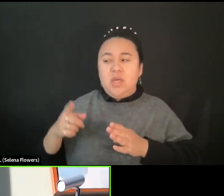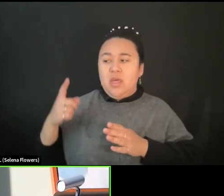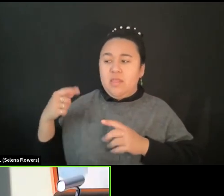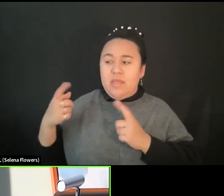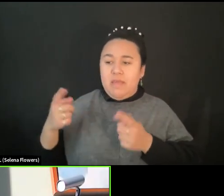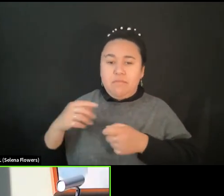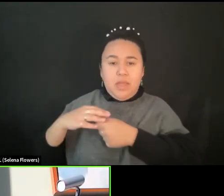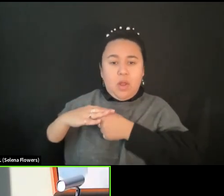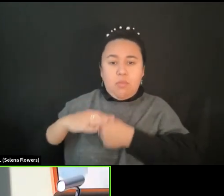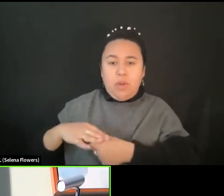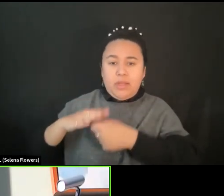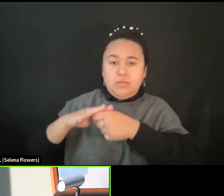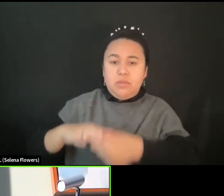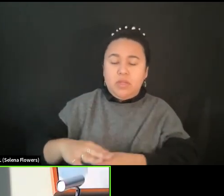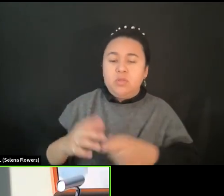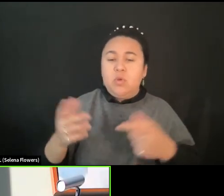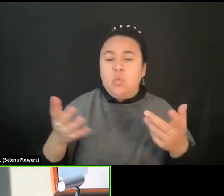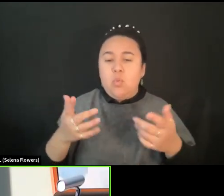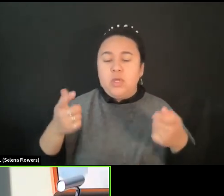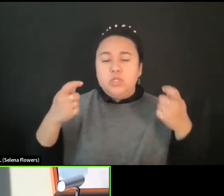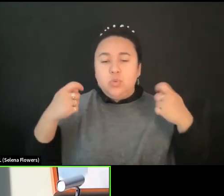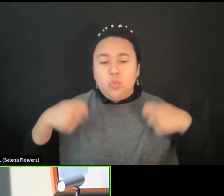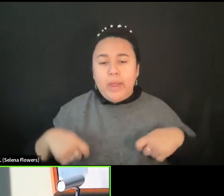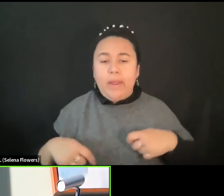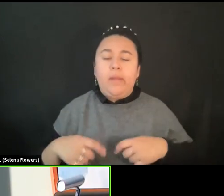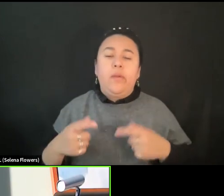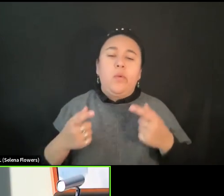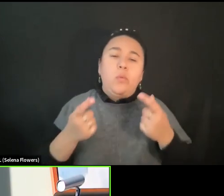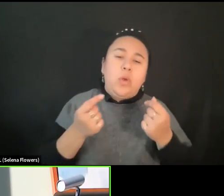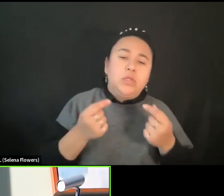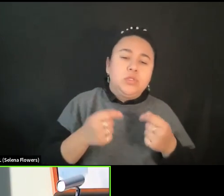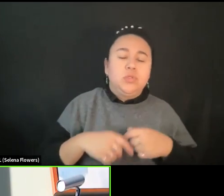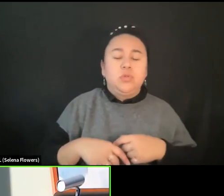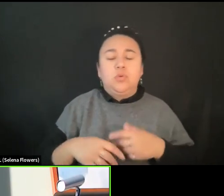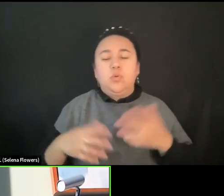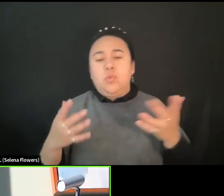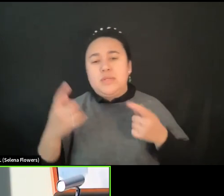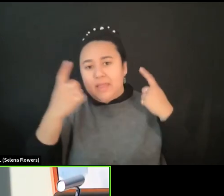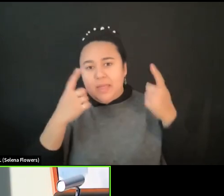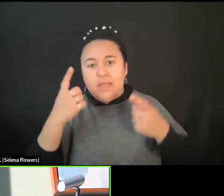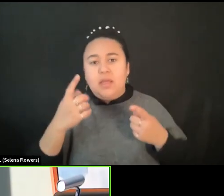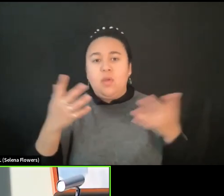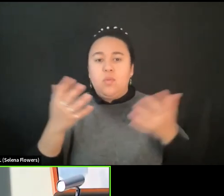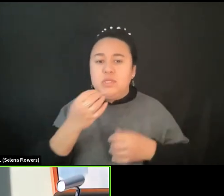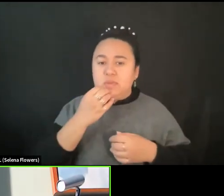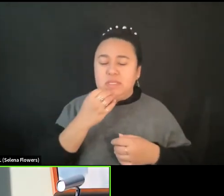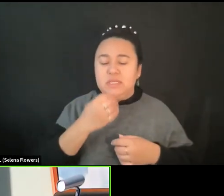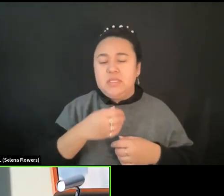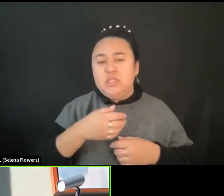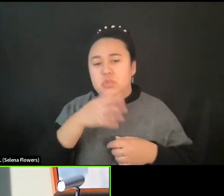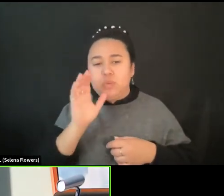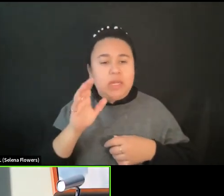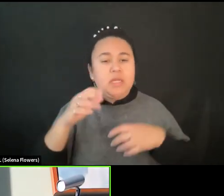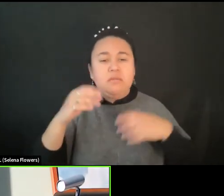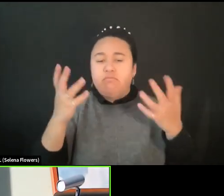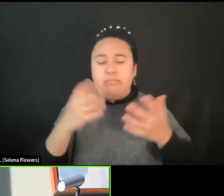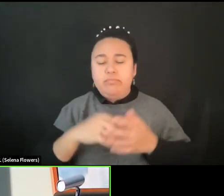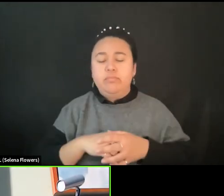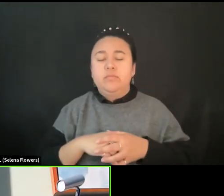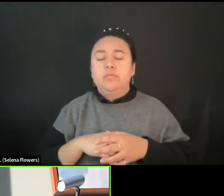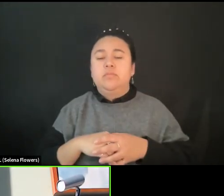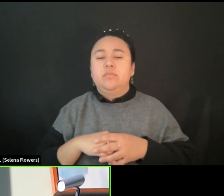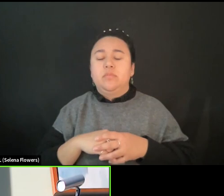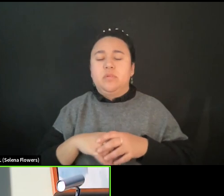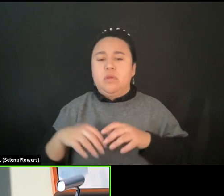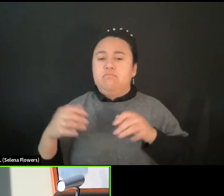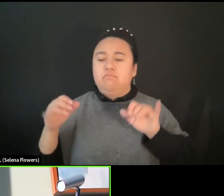telling you what to wear, what to do, what to eat, what to drink. But then, the common, the common interest, I think, in the course of